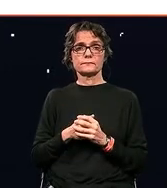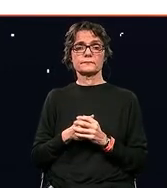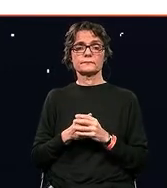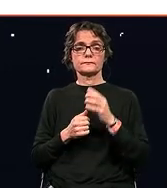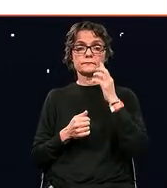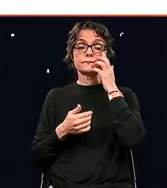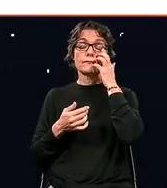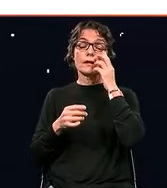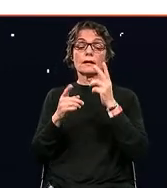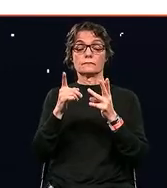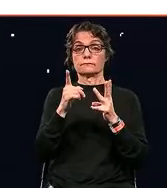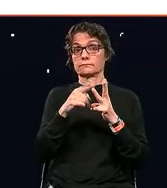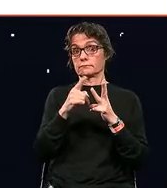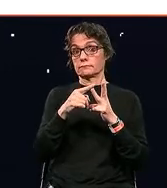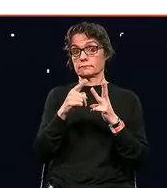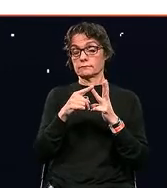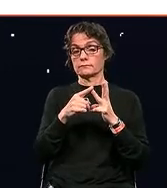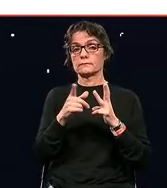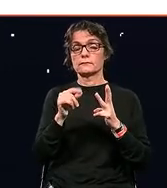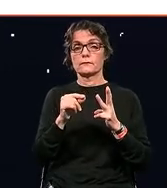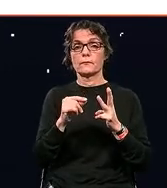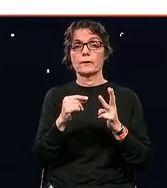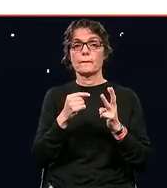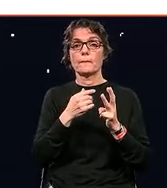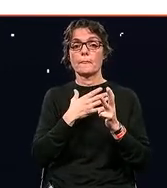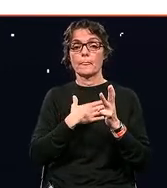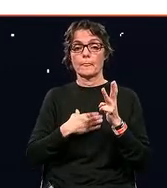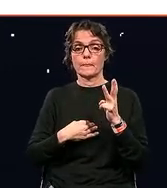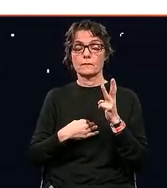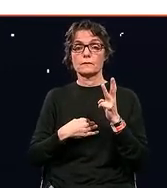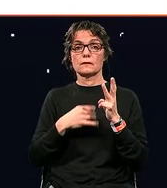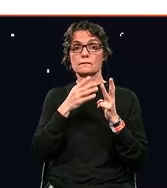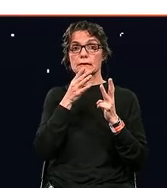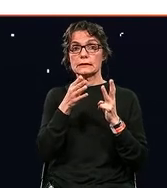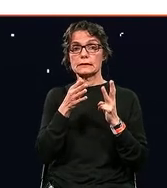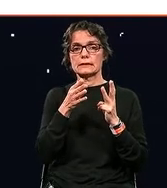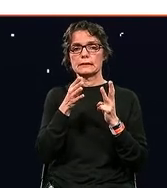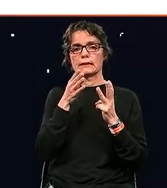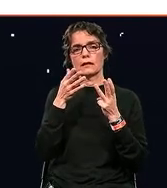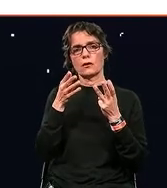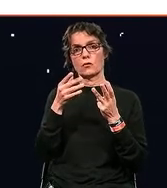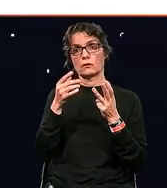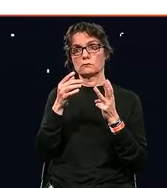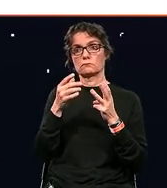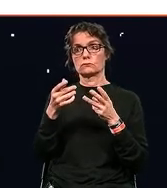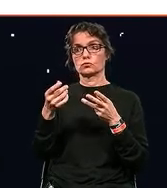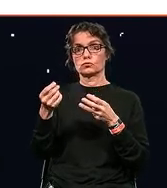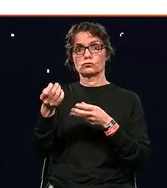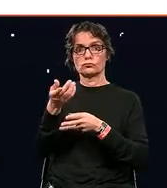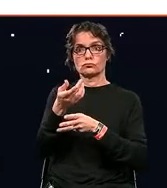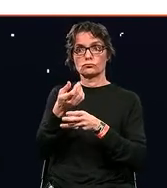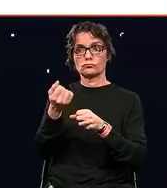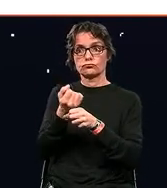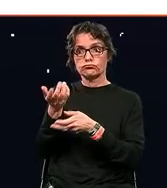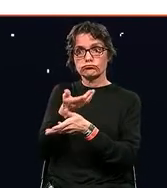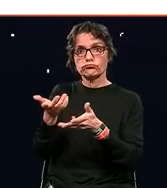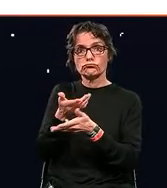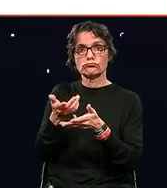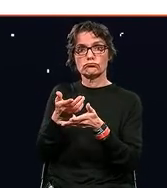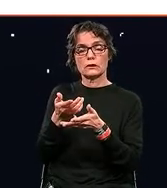Thirdly, I think that the focus so far in the business world of creating